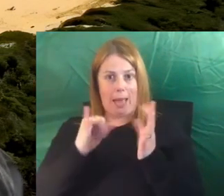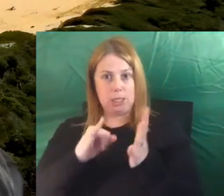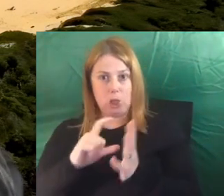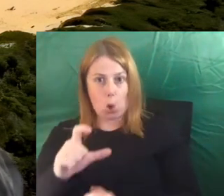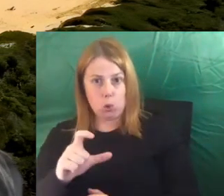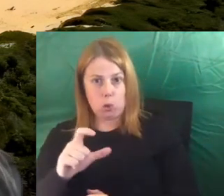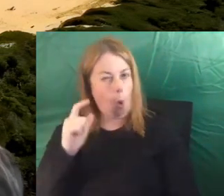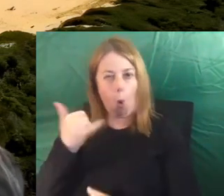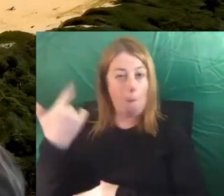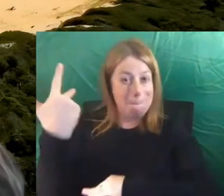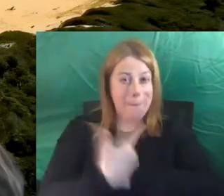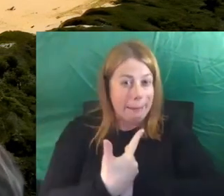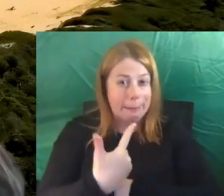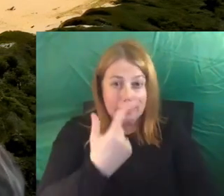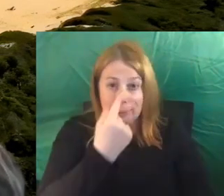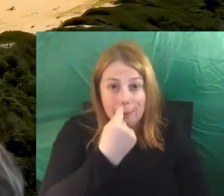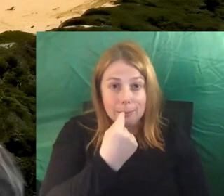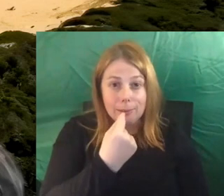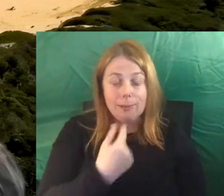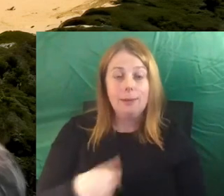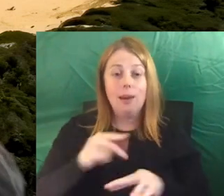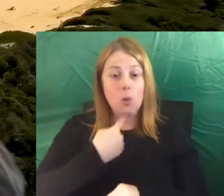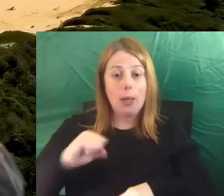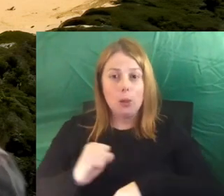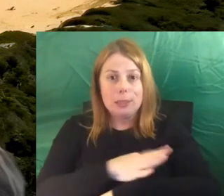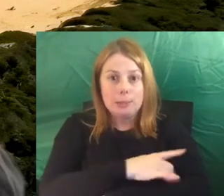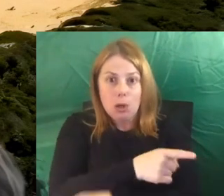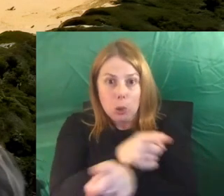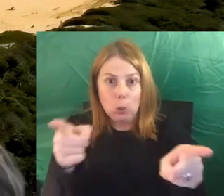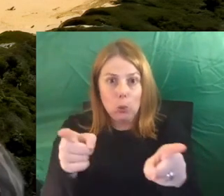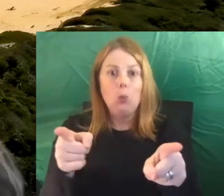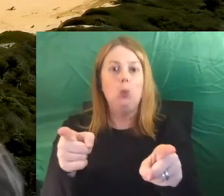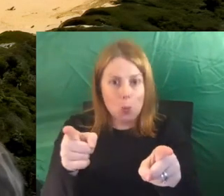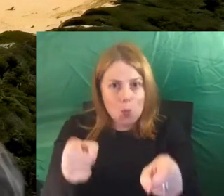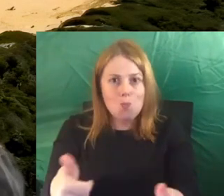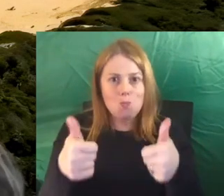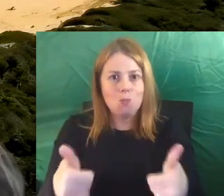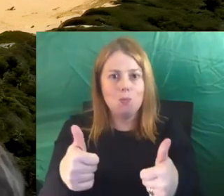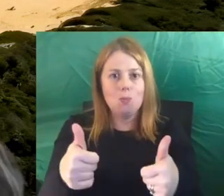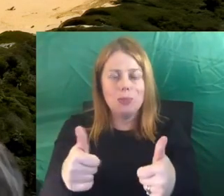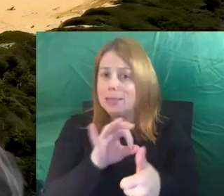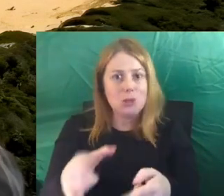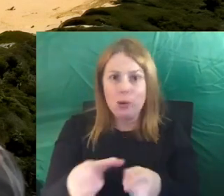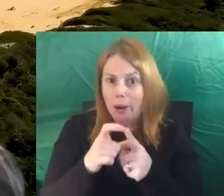So if we can inspire others to do so. And it's not hard. We are at the level, we can do this.